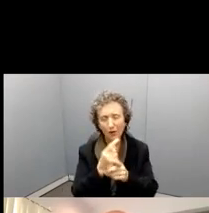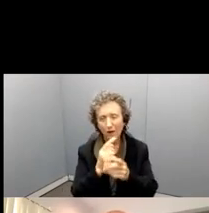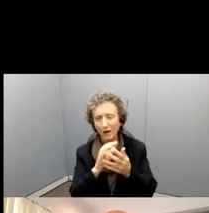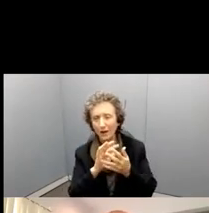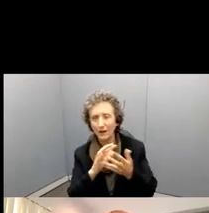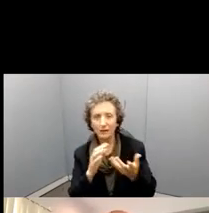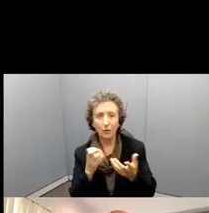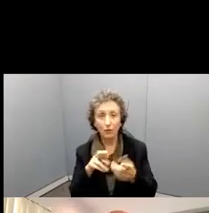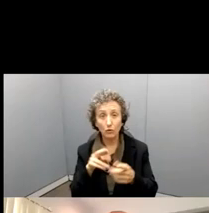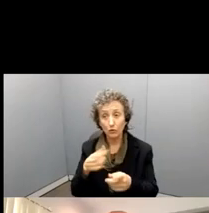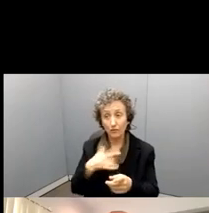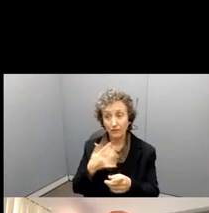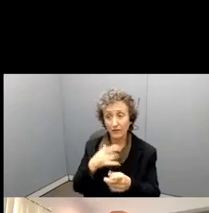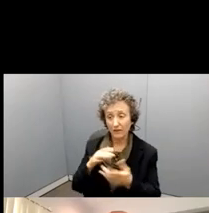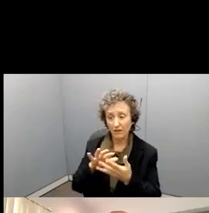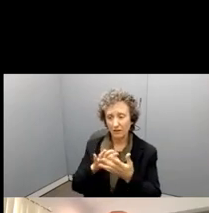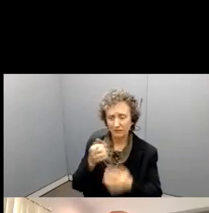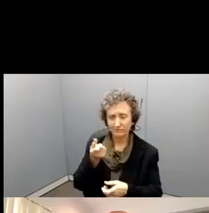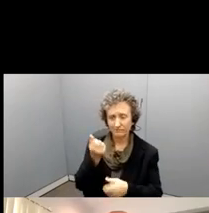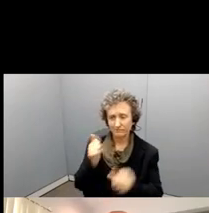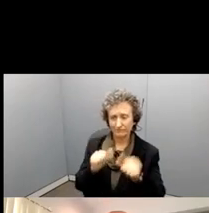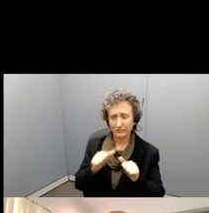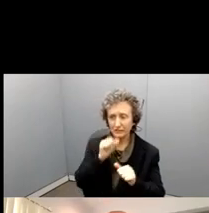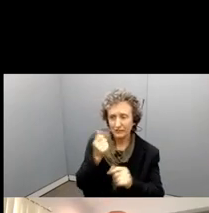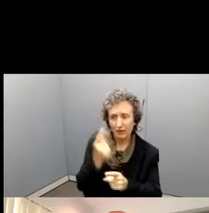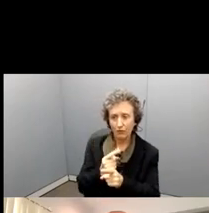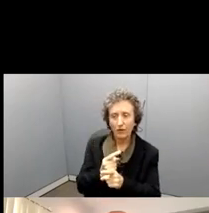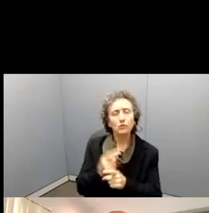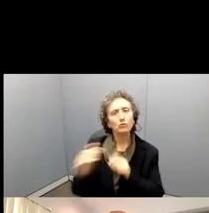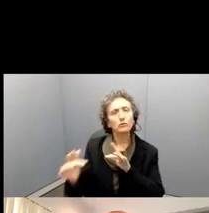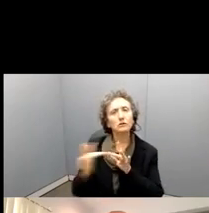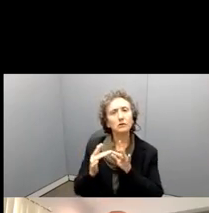to us directly, you know, in that time.